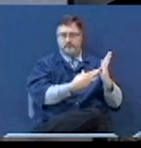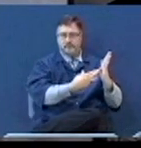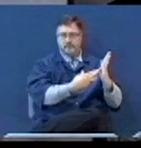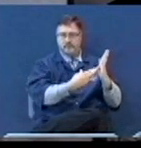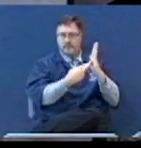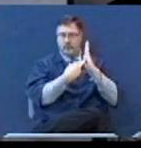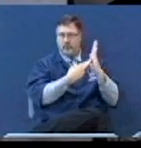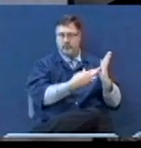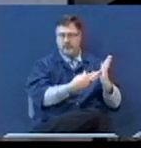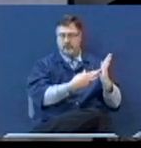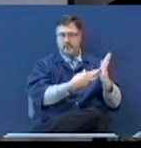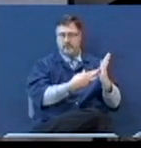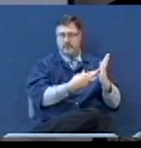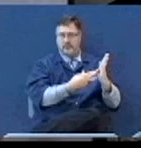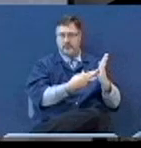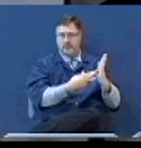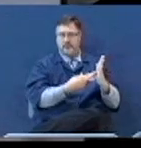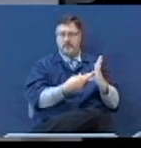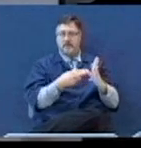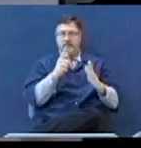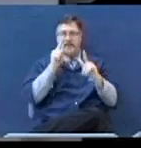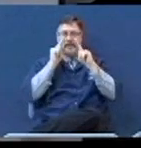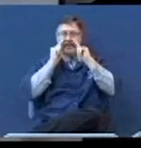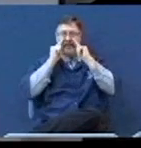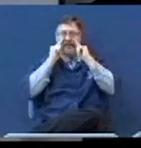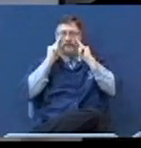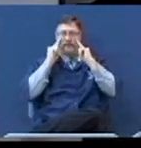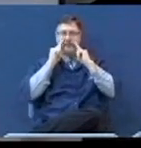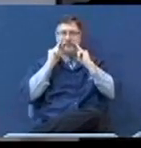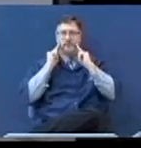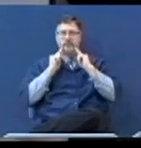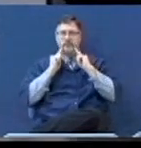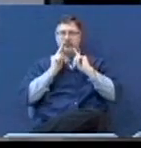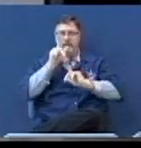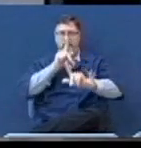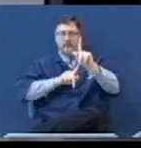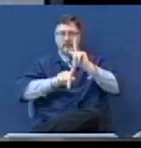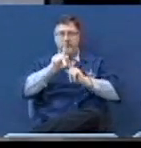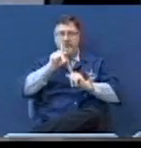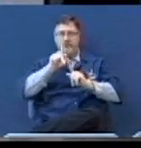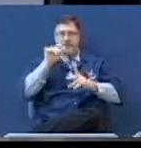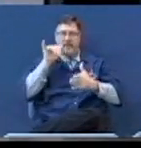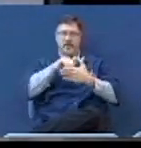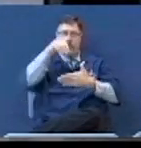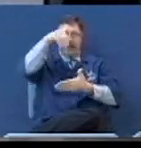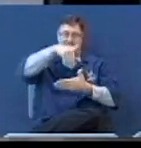represents the tears of those that are in there.